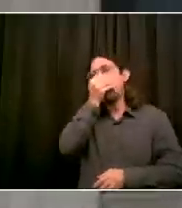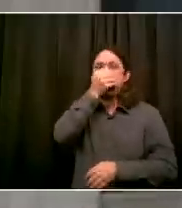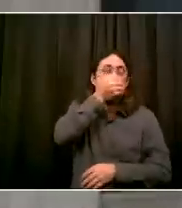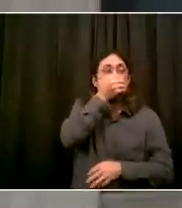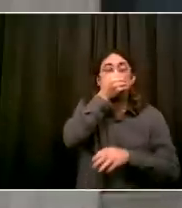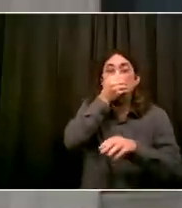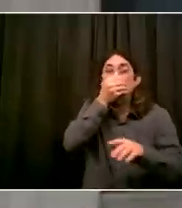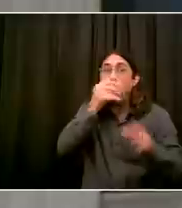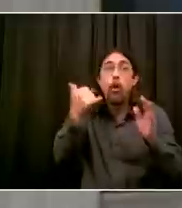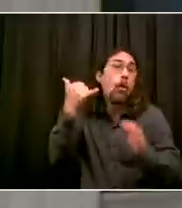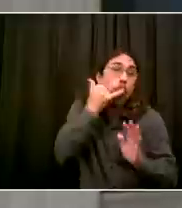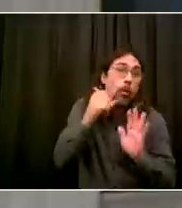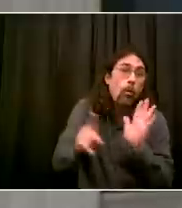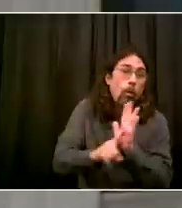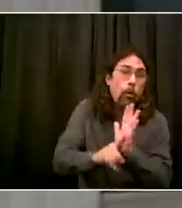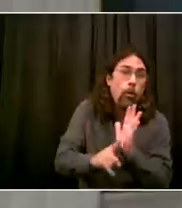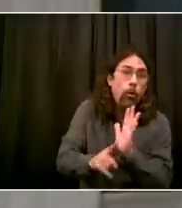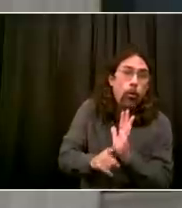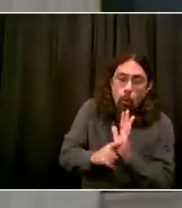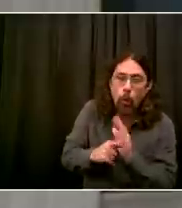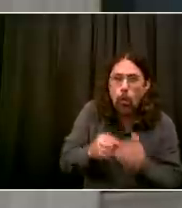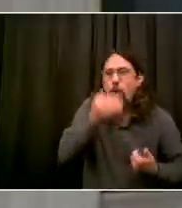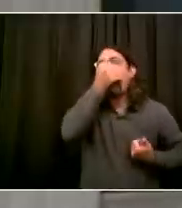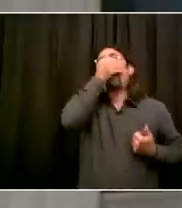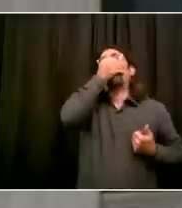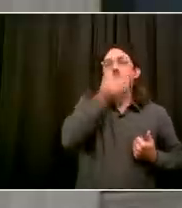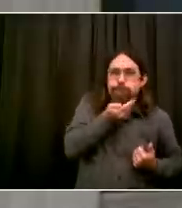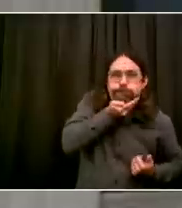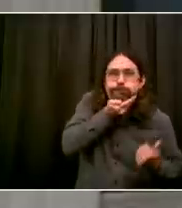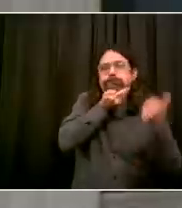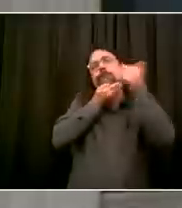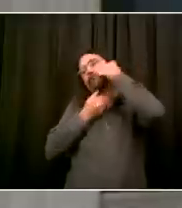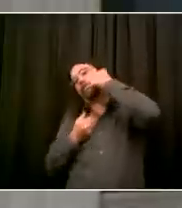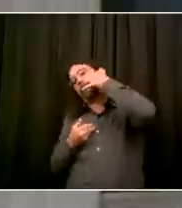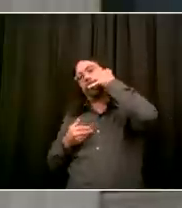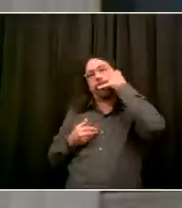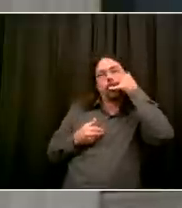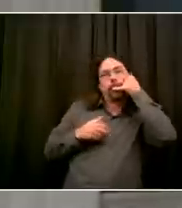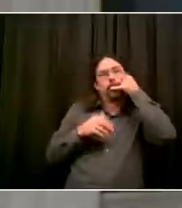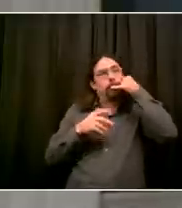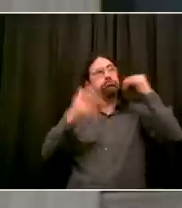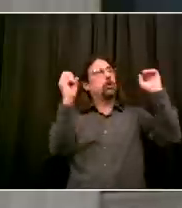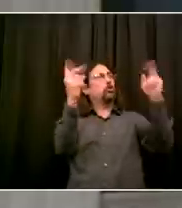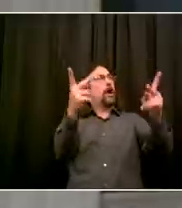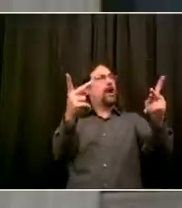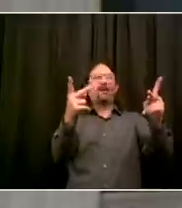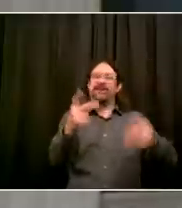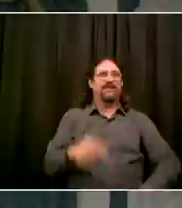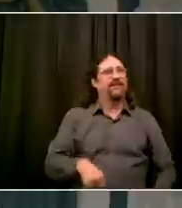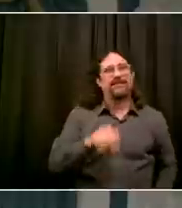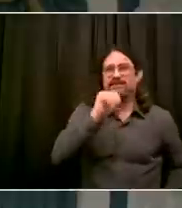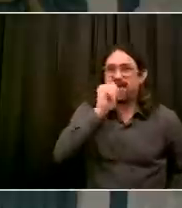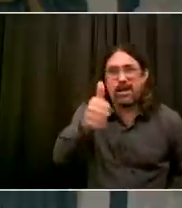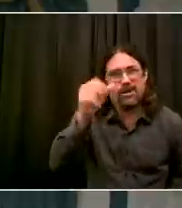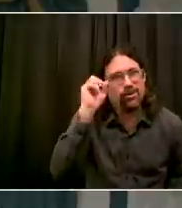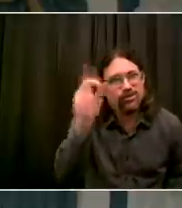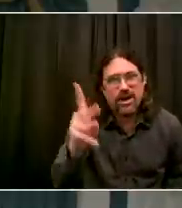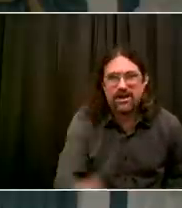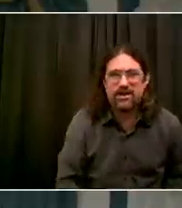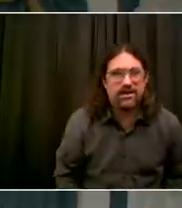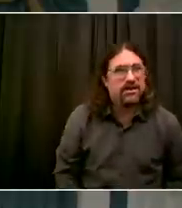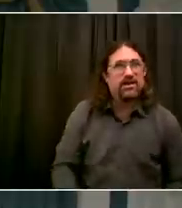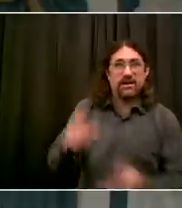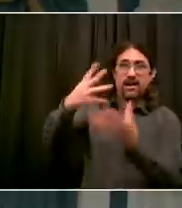mask, it does need to cover your nose. And, yes, you can speak on the telephone while wearing it. I will affirm